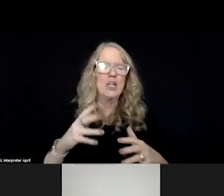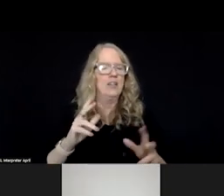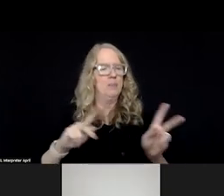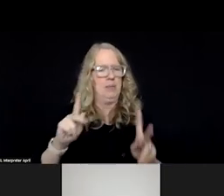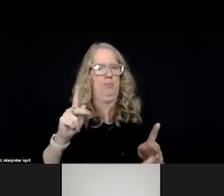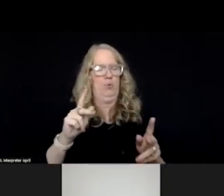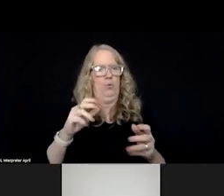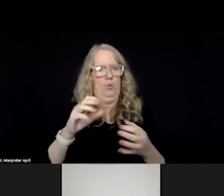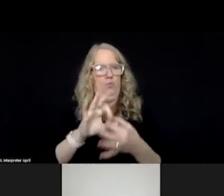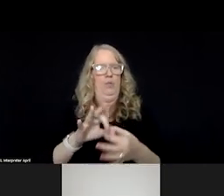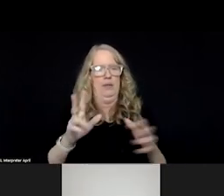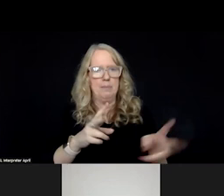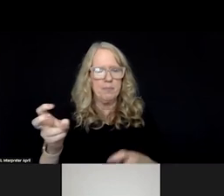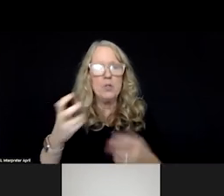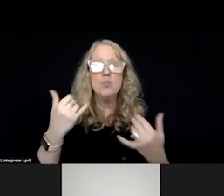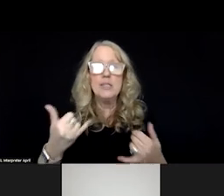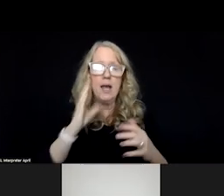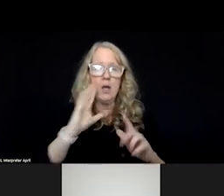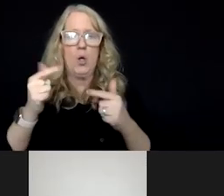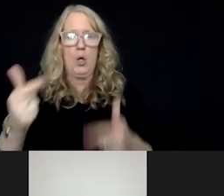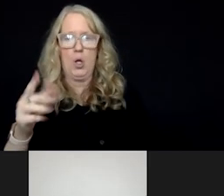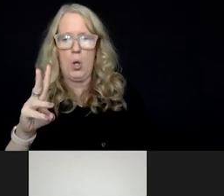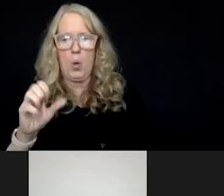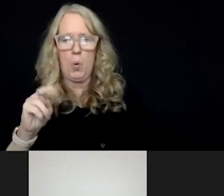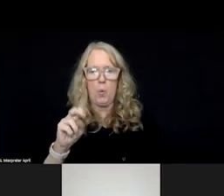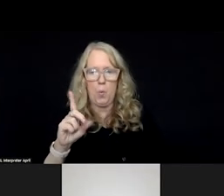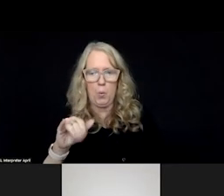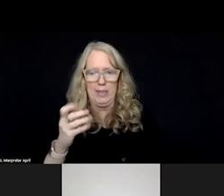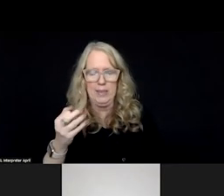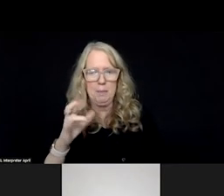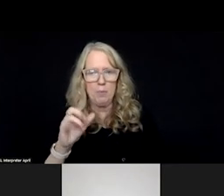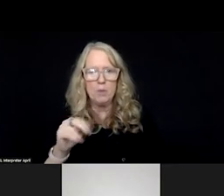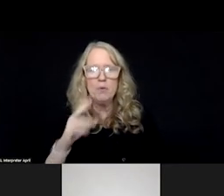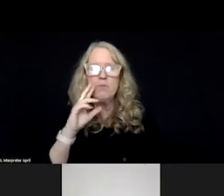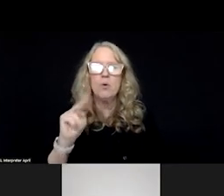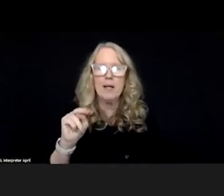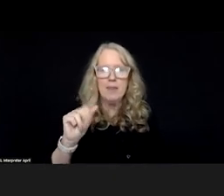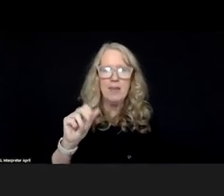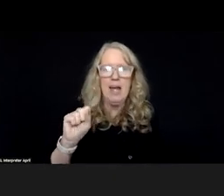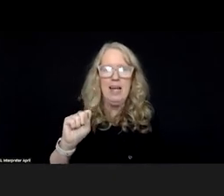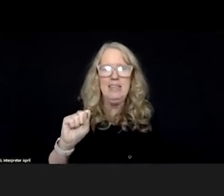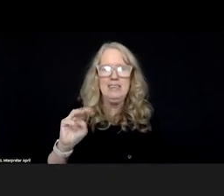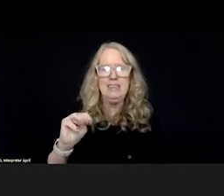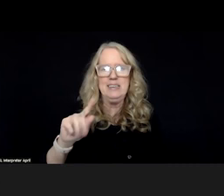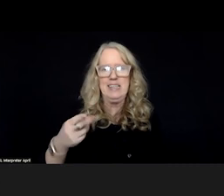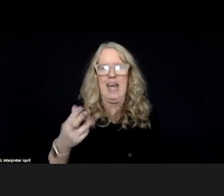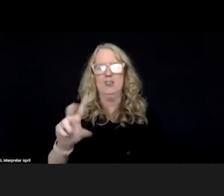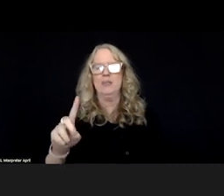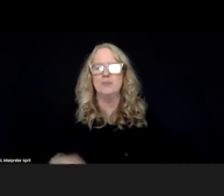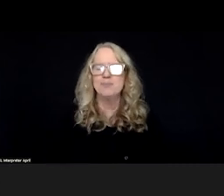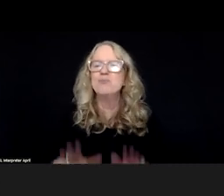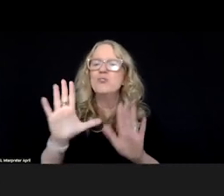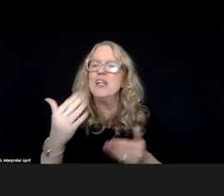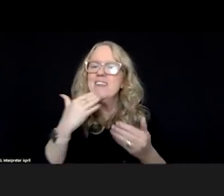these issues. I'm going to turn it now to Wendy Morris at NASHPD for the NASHPD update. Wendy? Great. Thank you